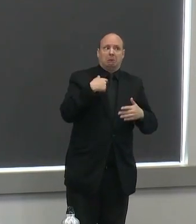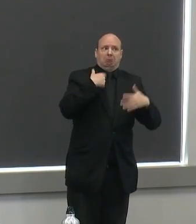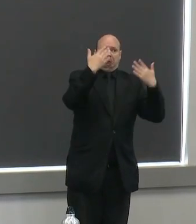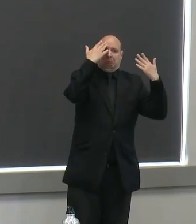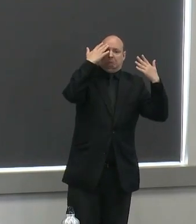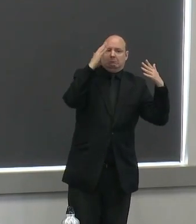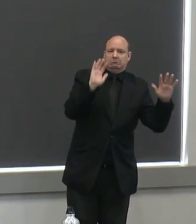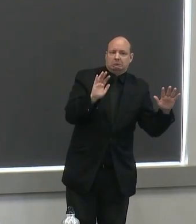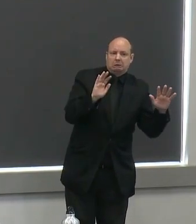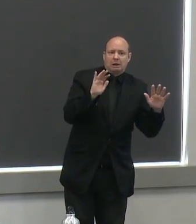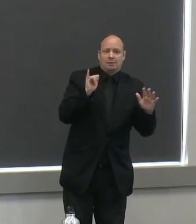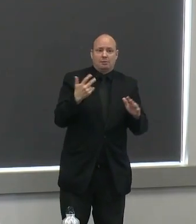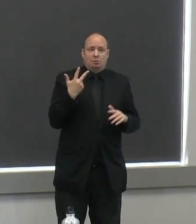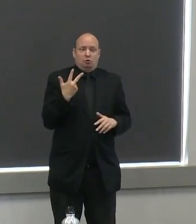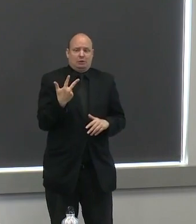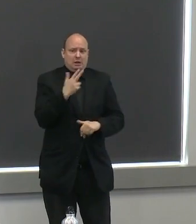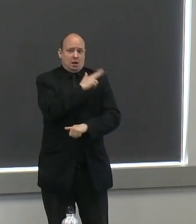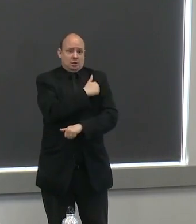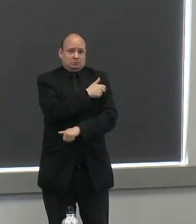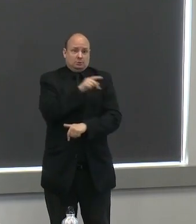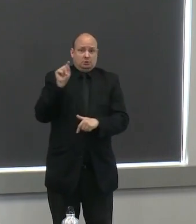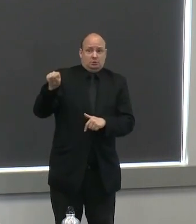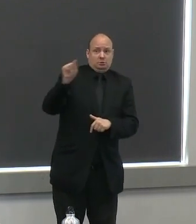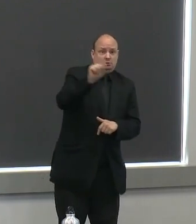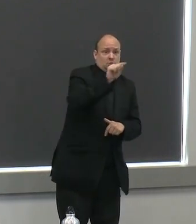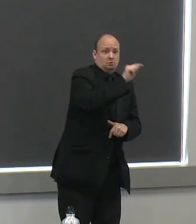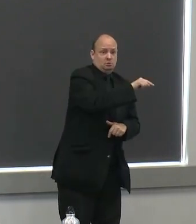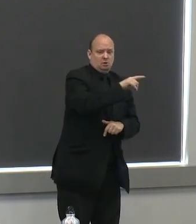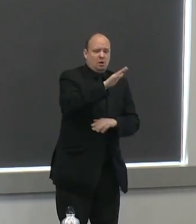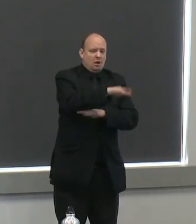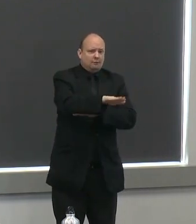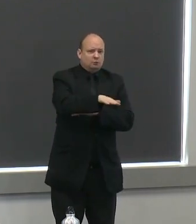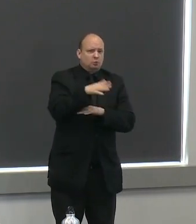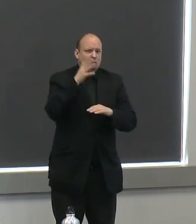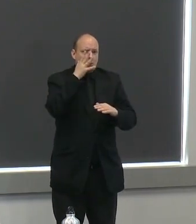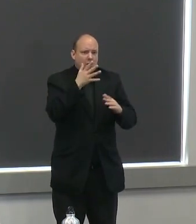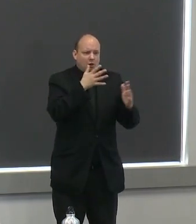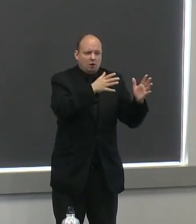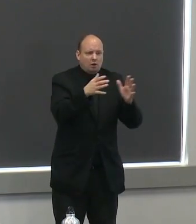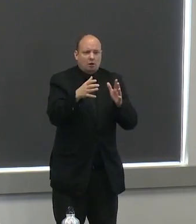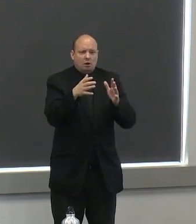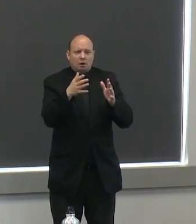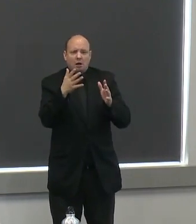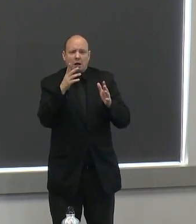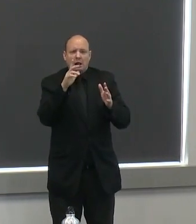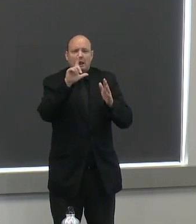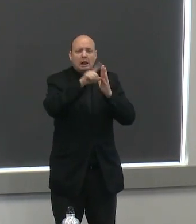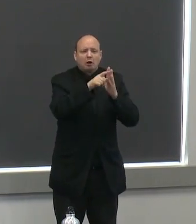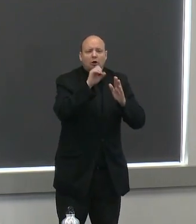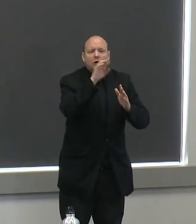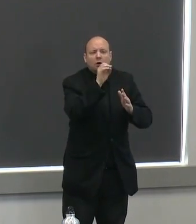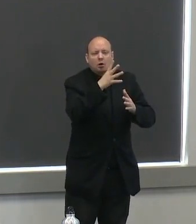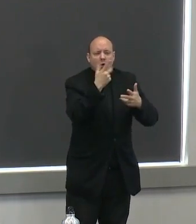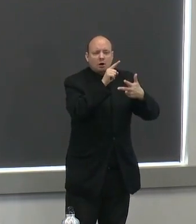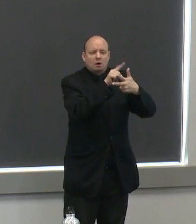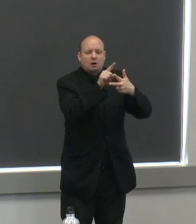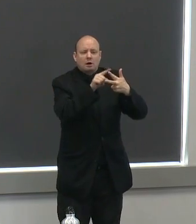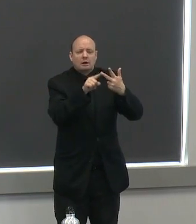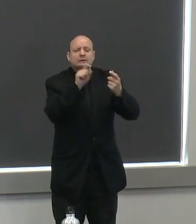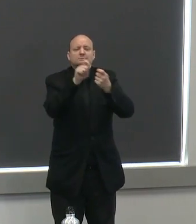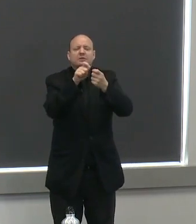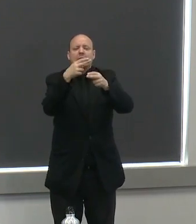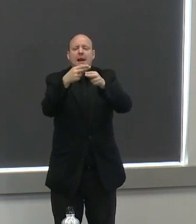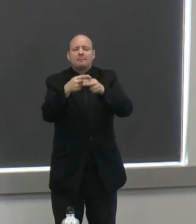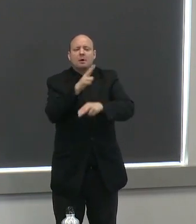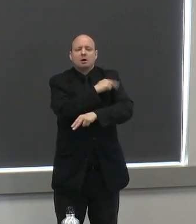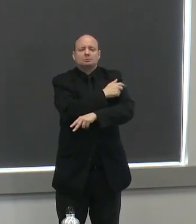hospital regions uh this afternoon and we'll get you the specific counties i could probably spend a moment or two and name all of them but i don't want